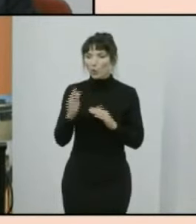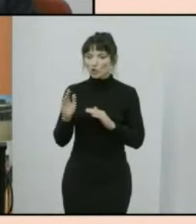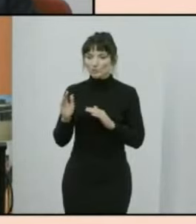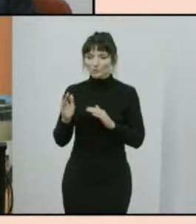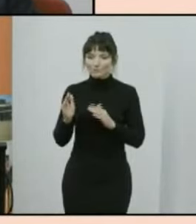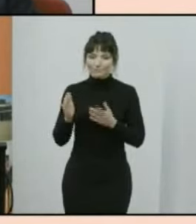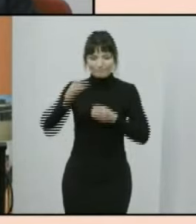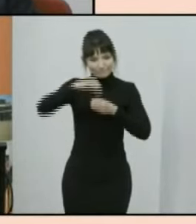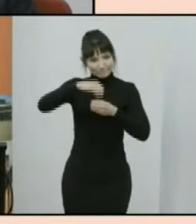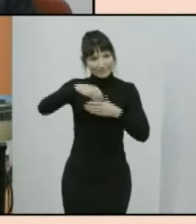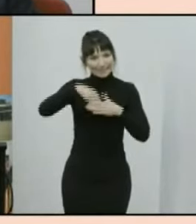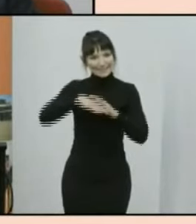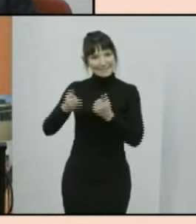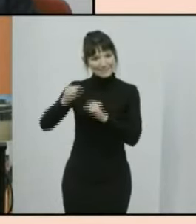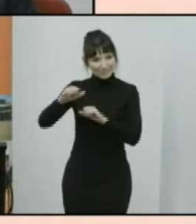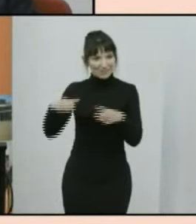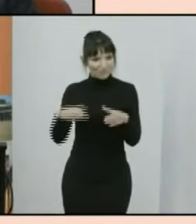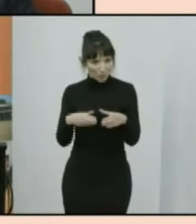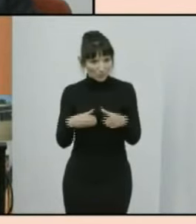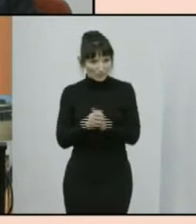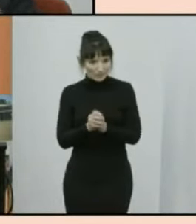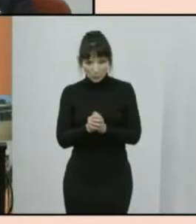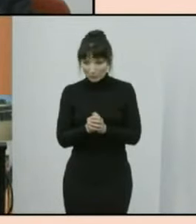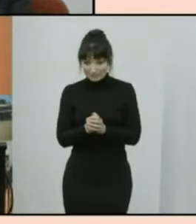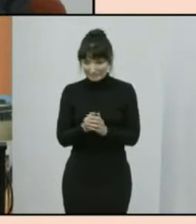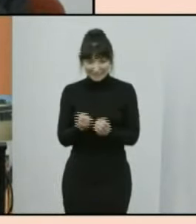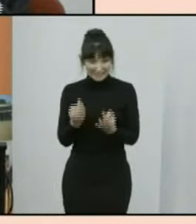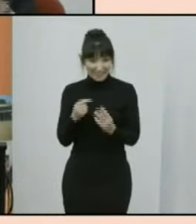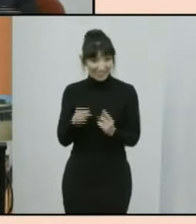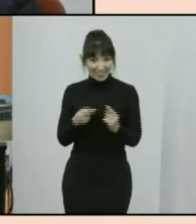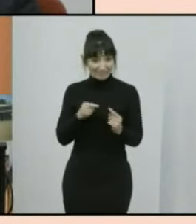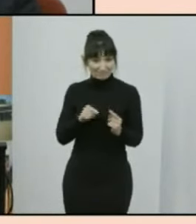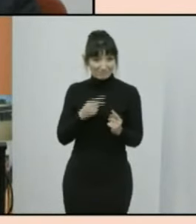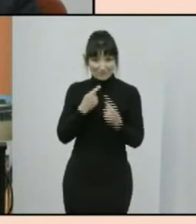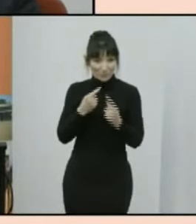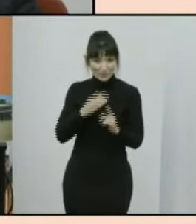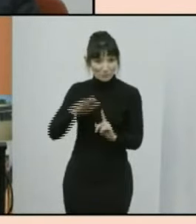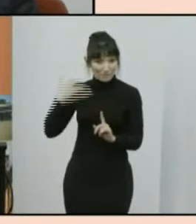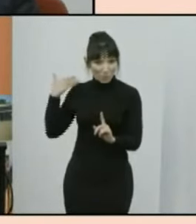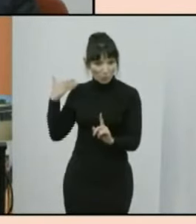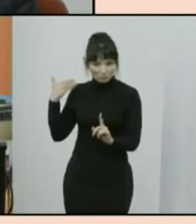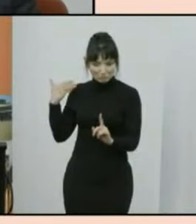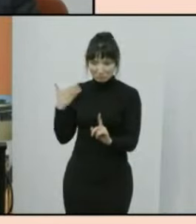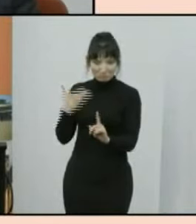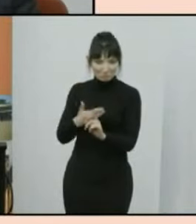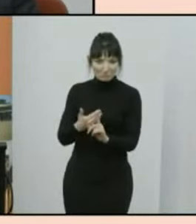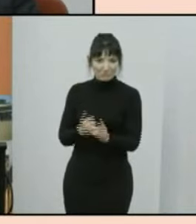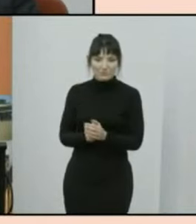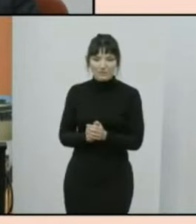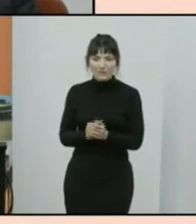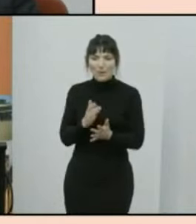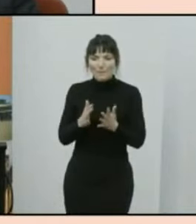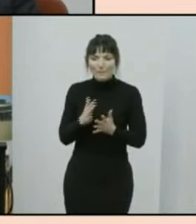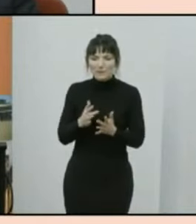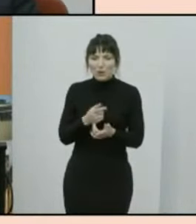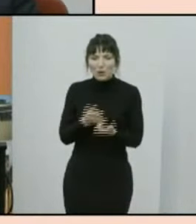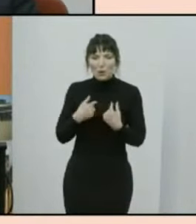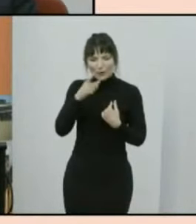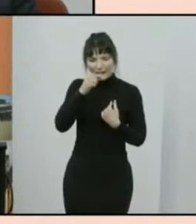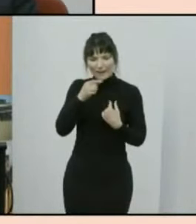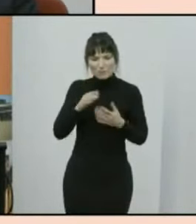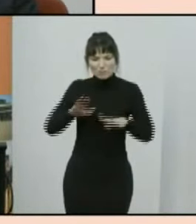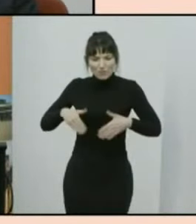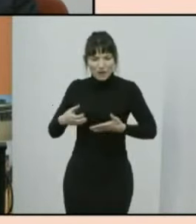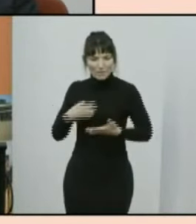hasn't had available up until now and of course we have that at small area level which means that we can provide service and do planning for veterans